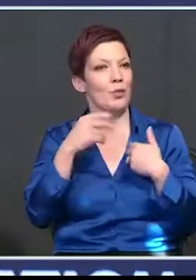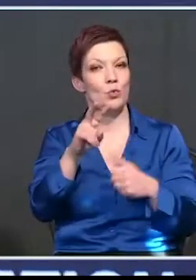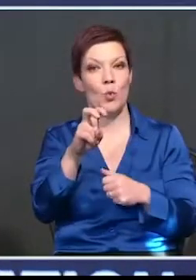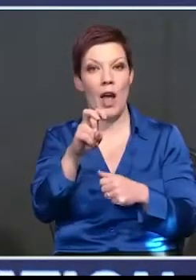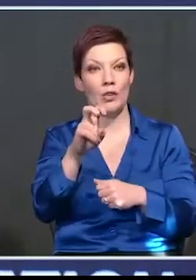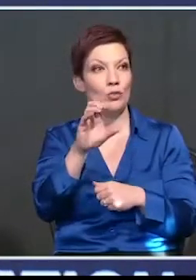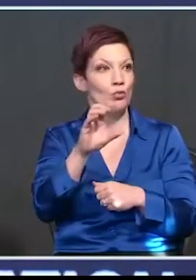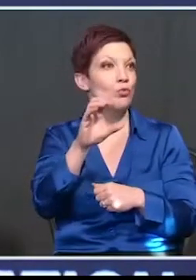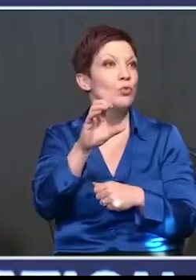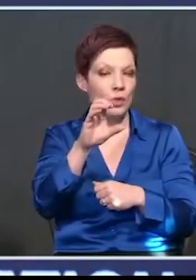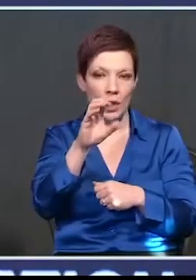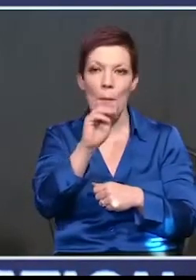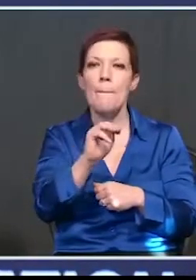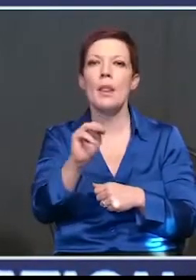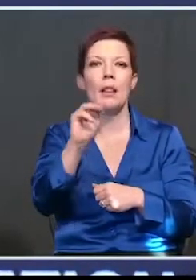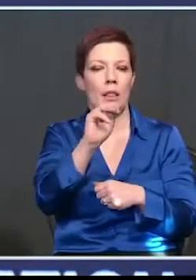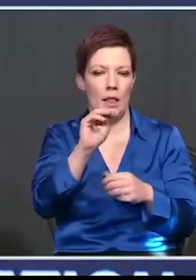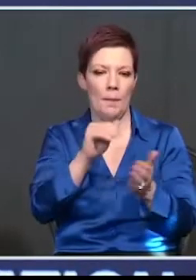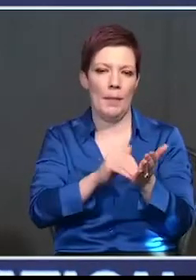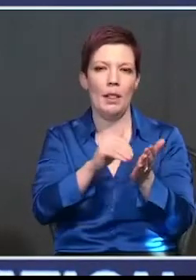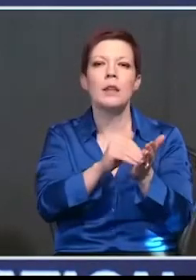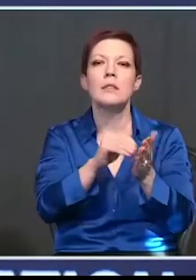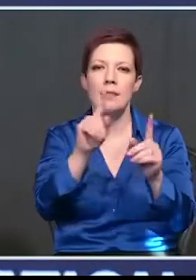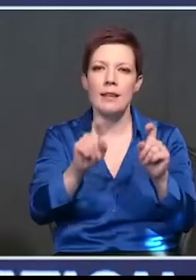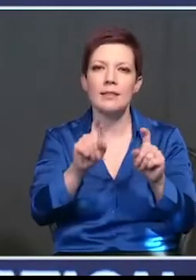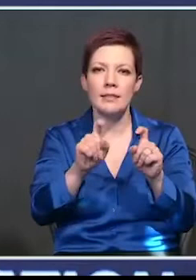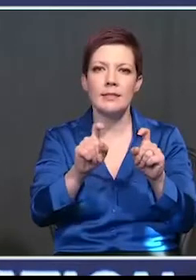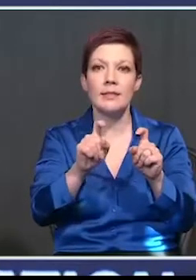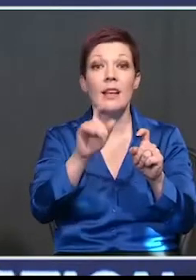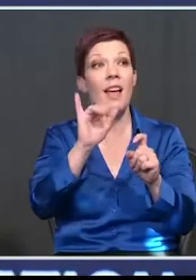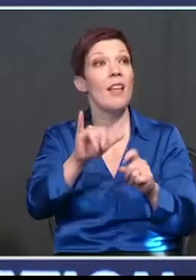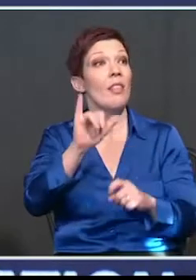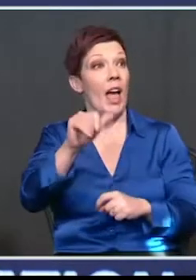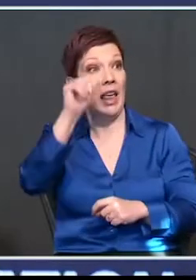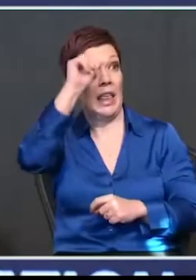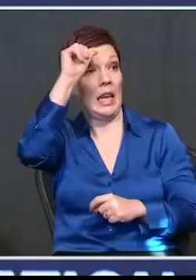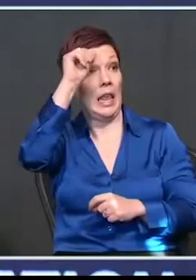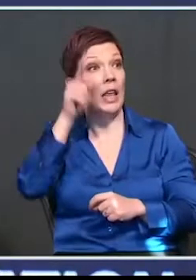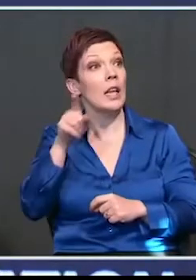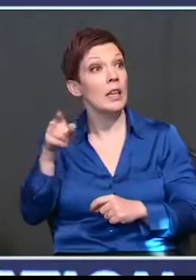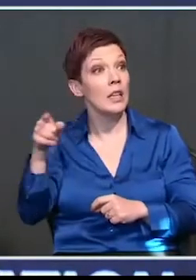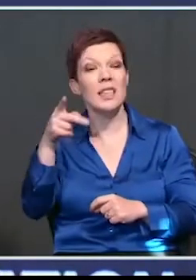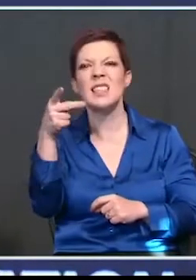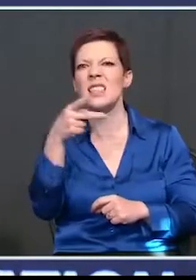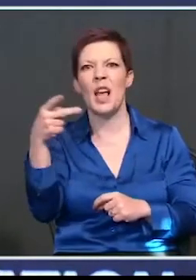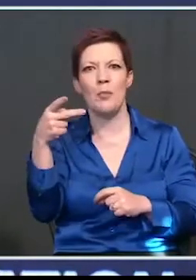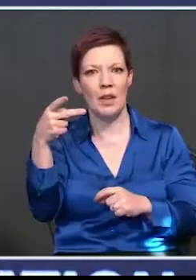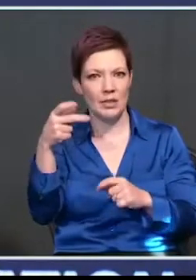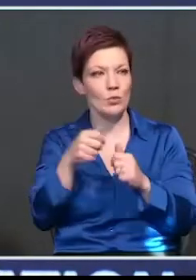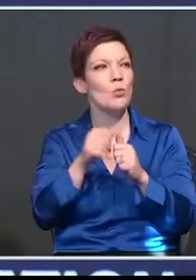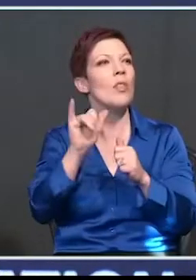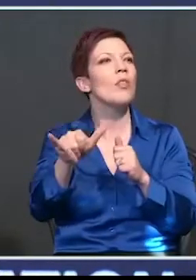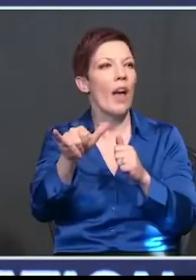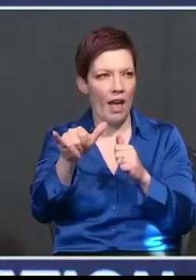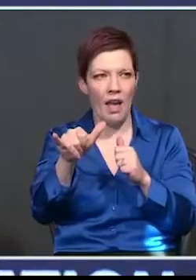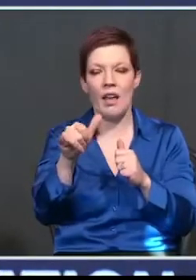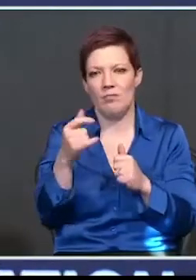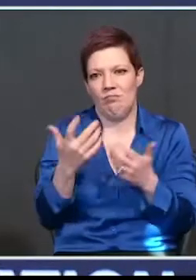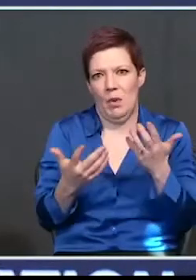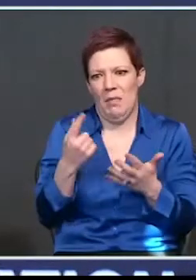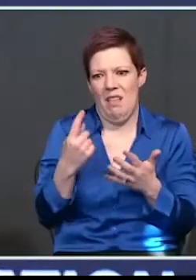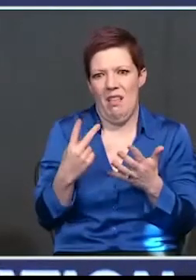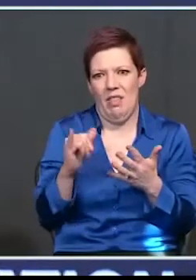take, I think India is actually in second place with just a fraction of that number. So we're many times greater than the second